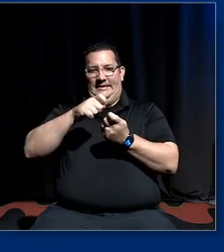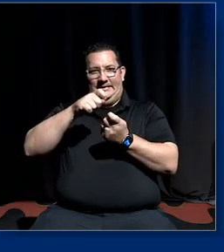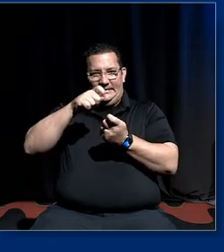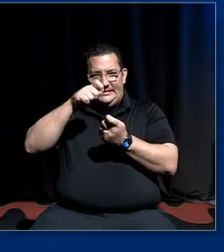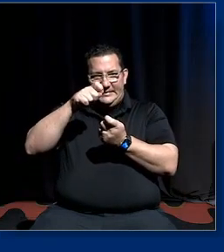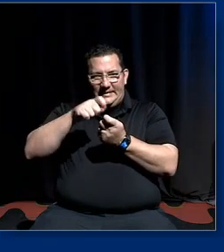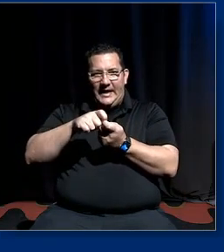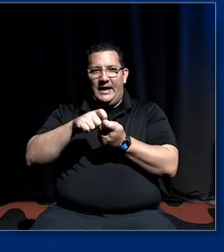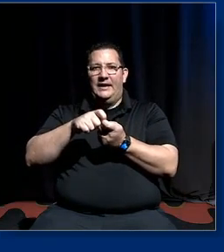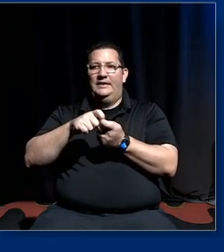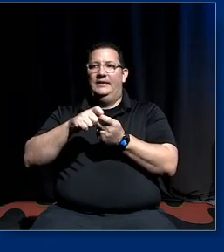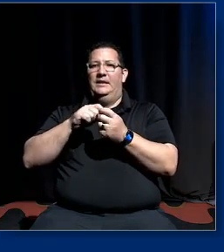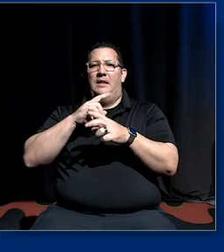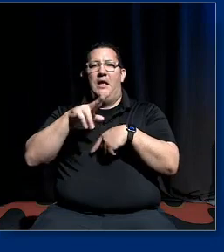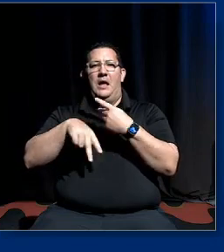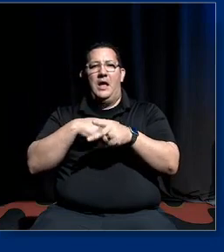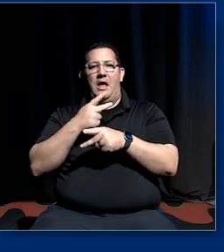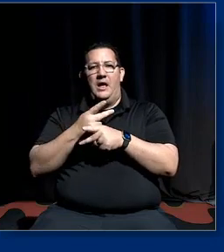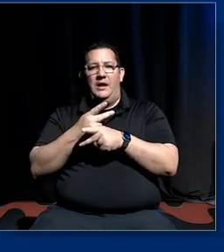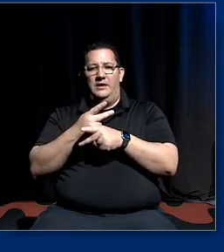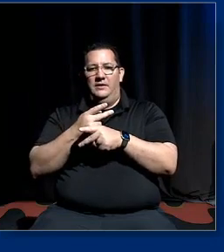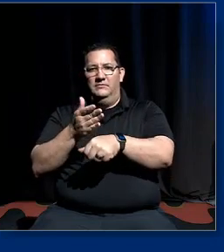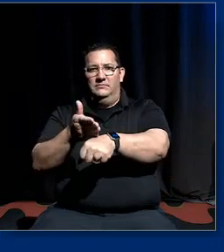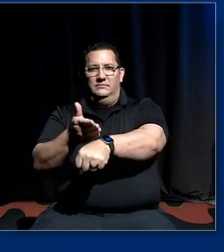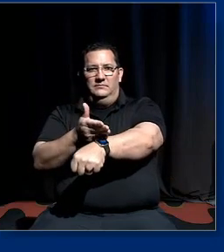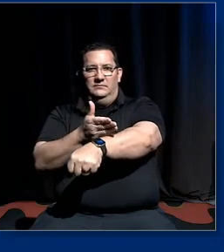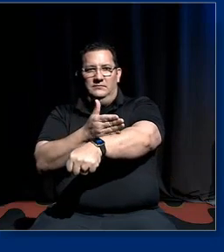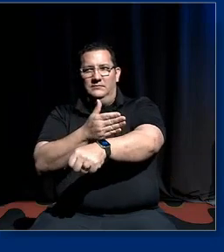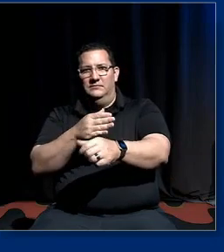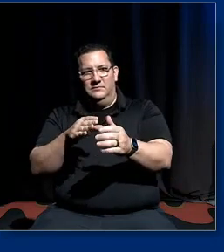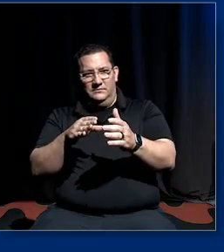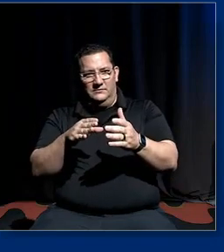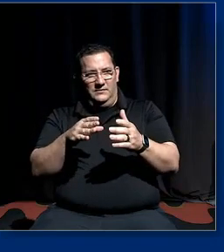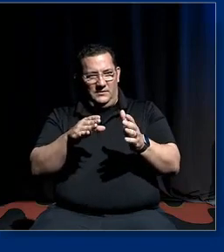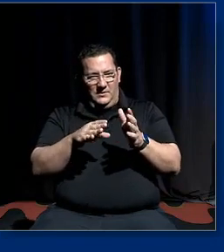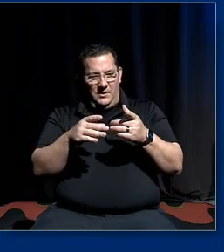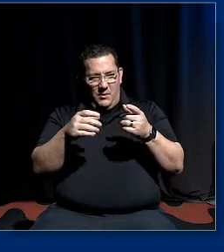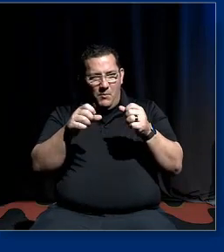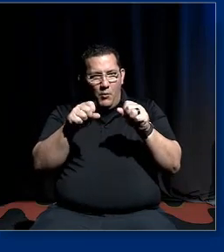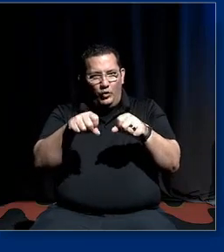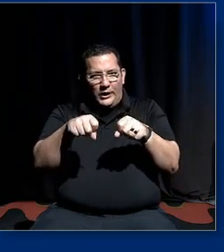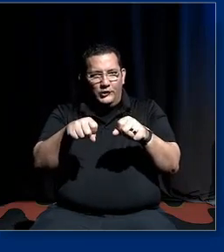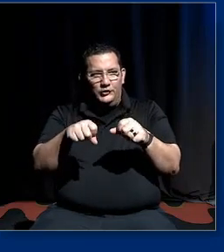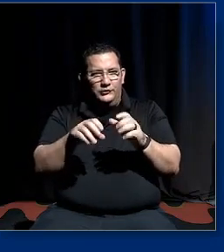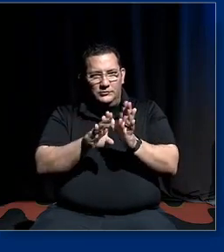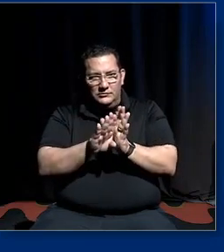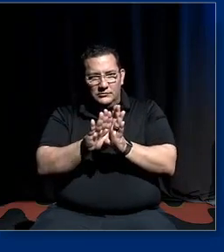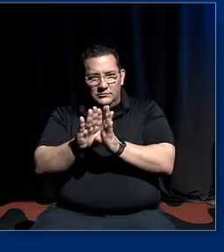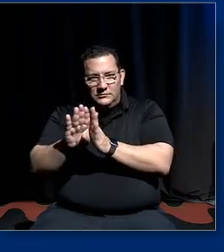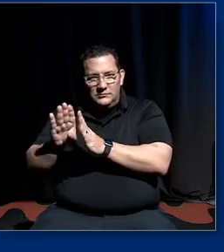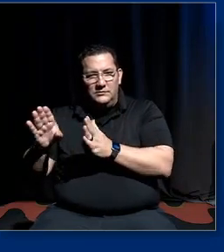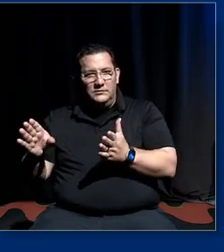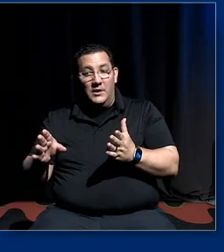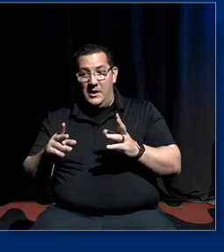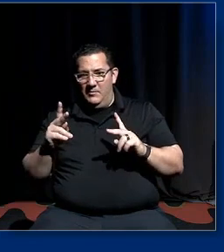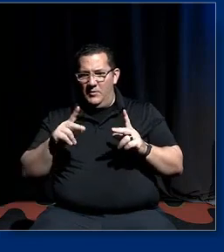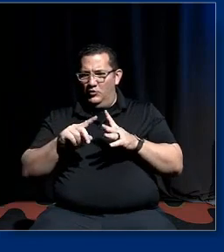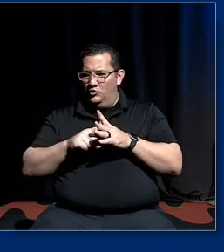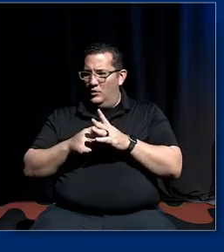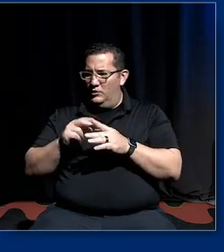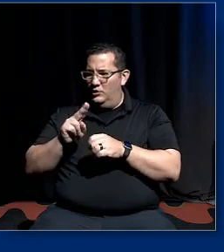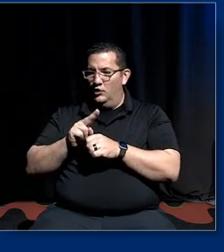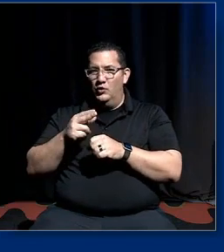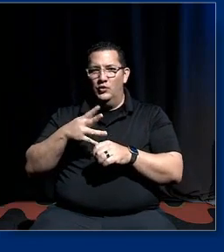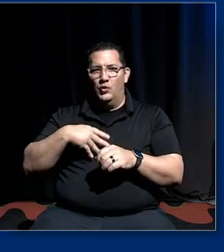of um inroads that it that that have always been there potentially and when people start to when people start to use white